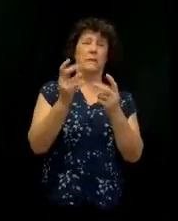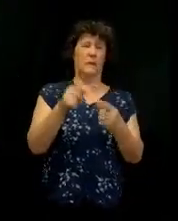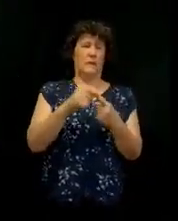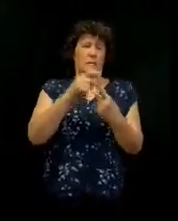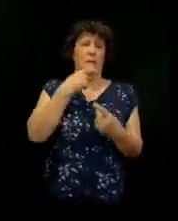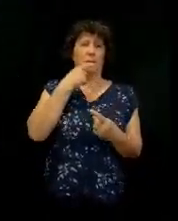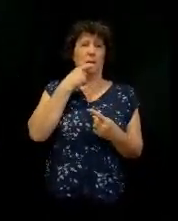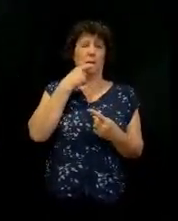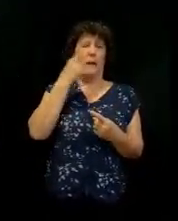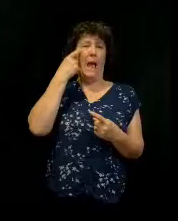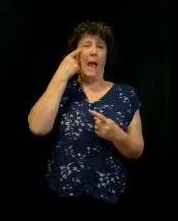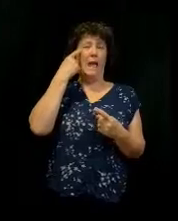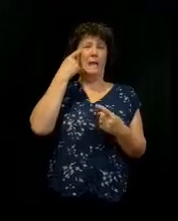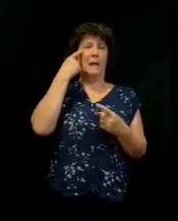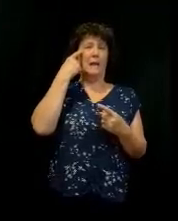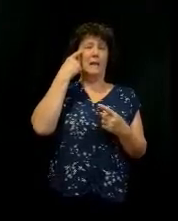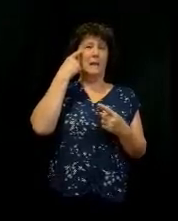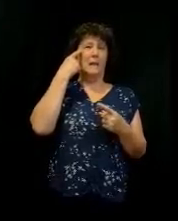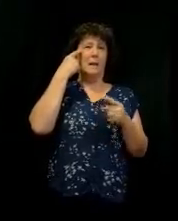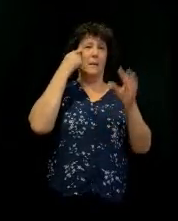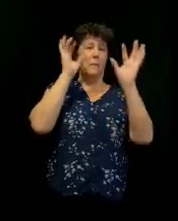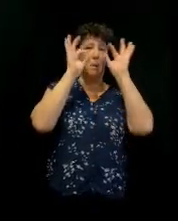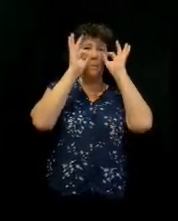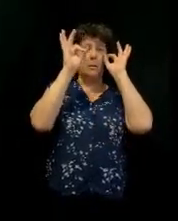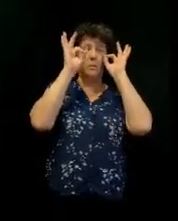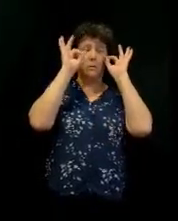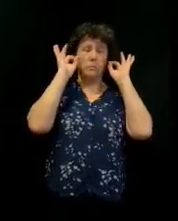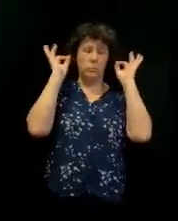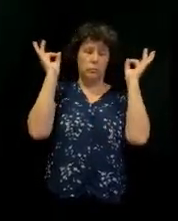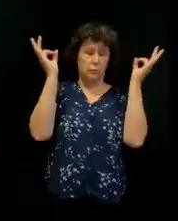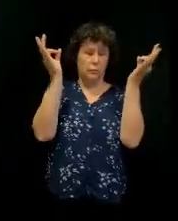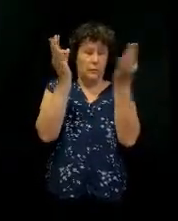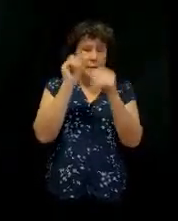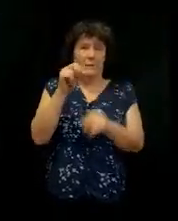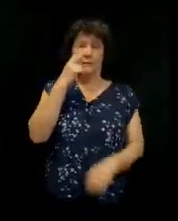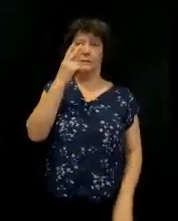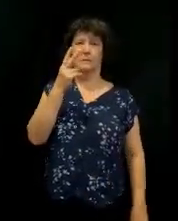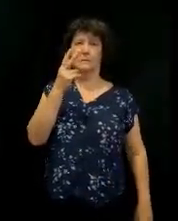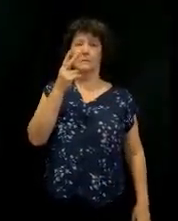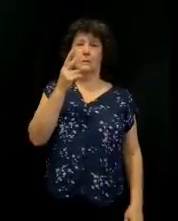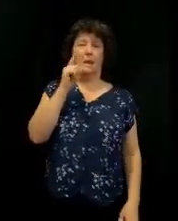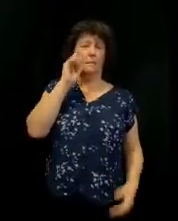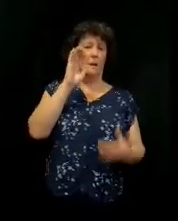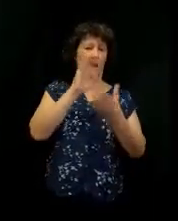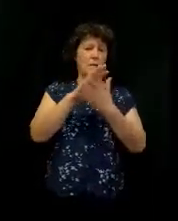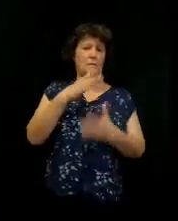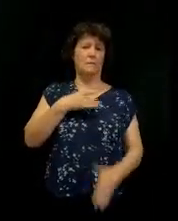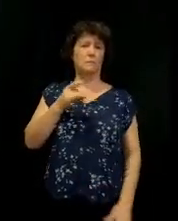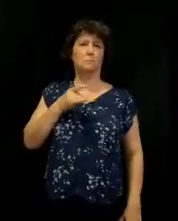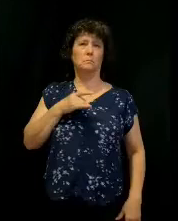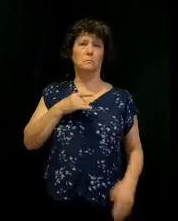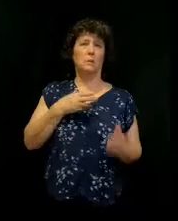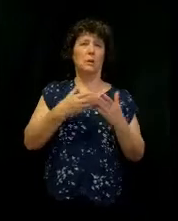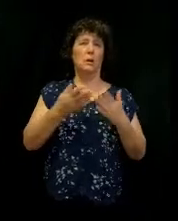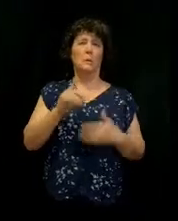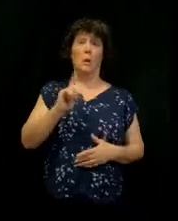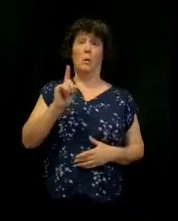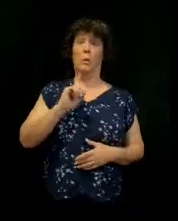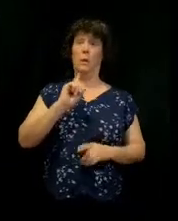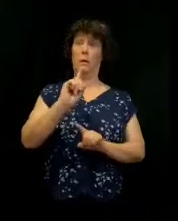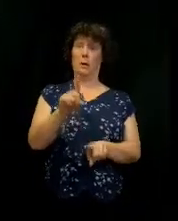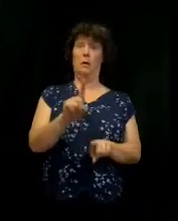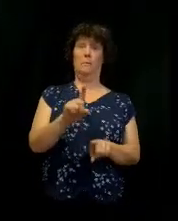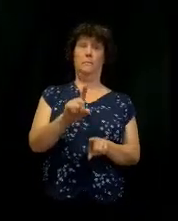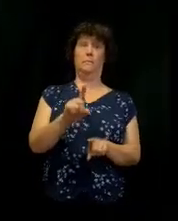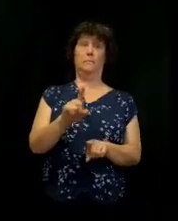there's eyes. They have eyes all around them. I believe it's interesting because I believe no matter where they go, if they